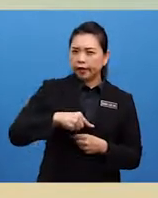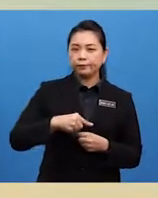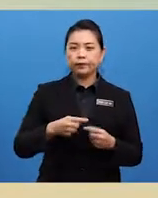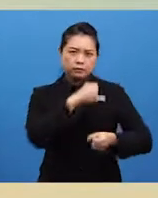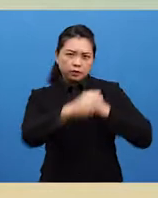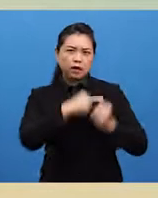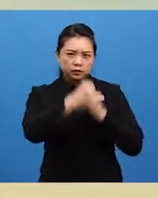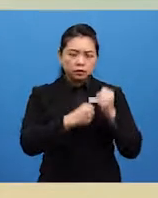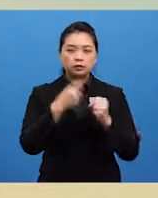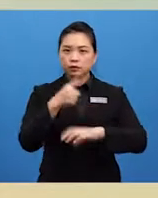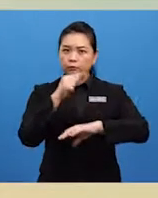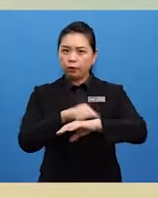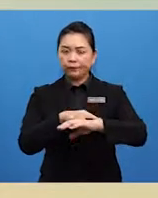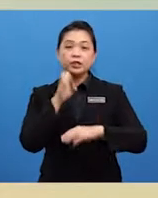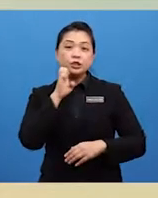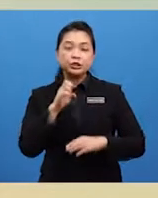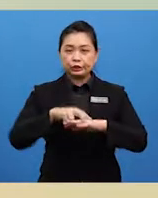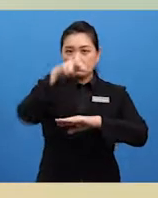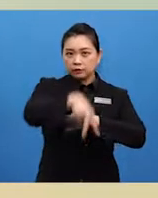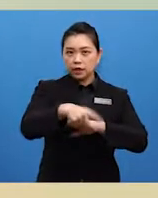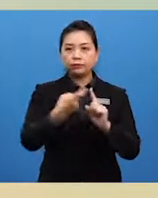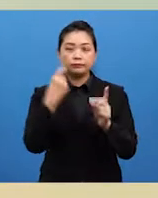the moment she got down from the car.